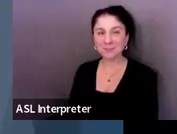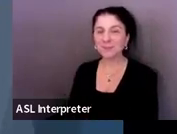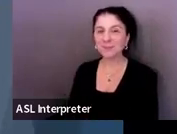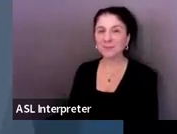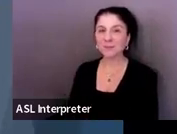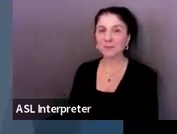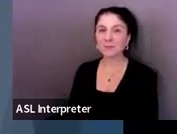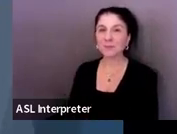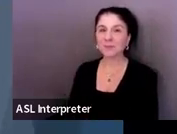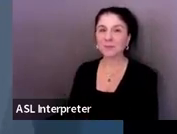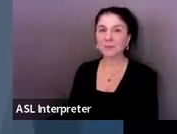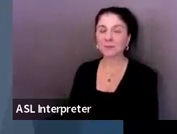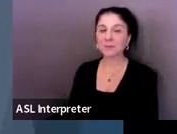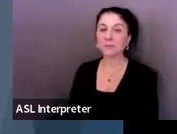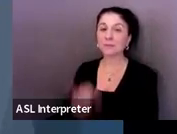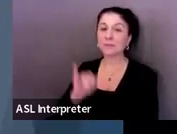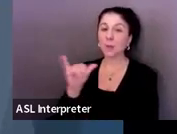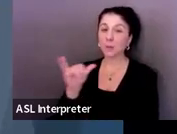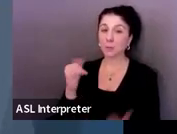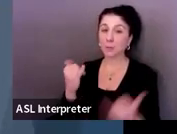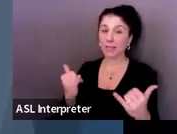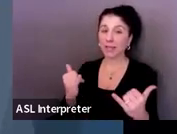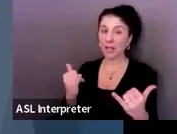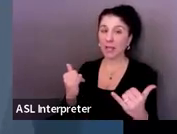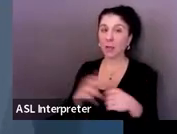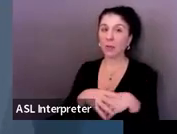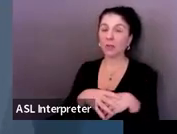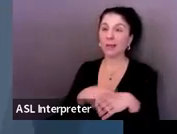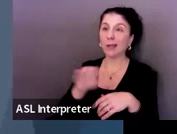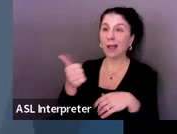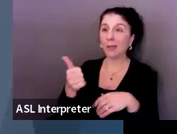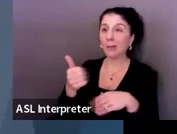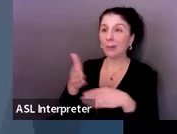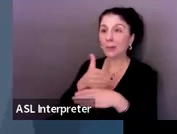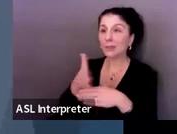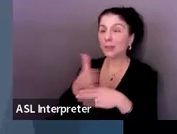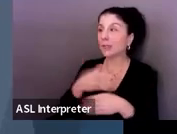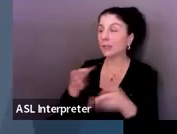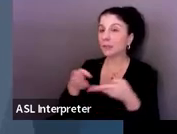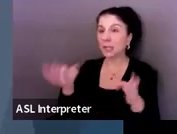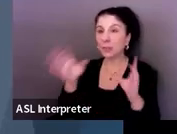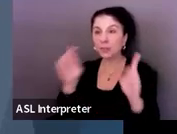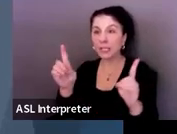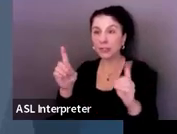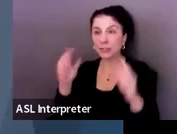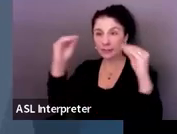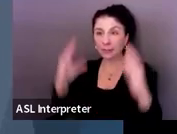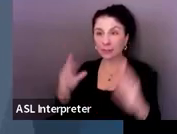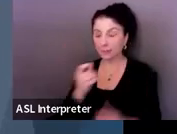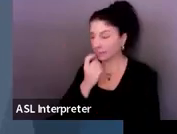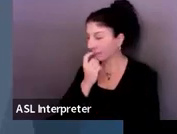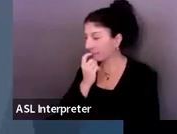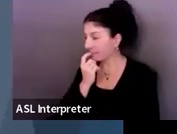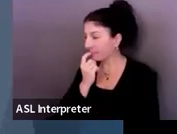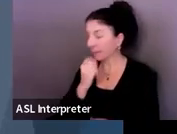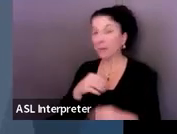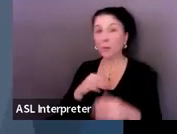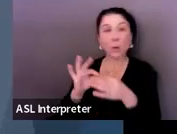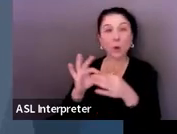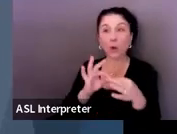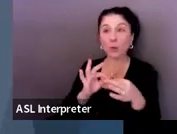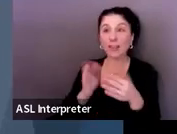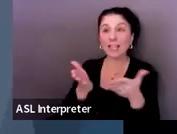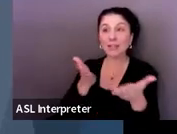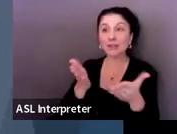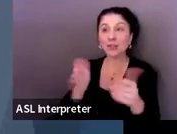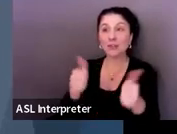We also share some that you could share with others, such as your general ed teachers or more specifically your related service providers.